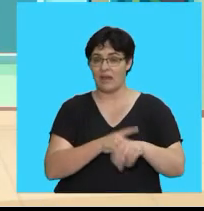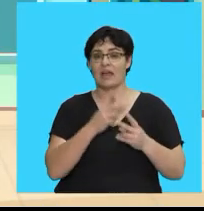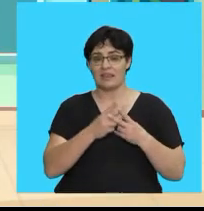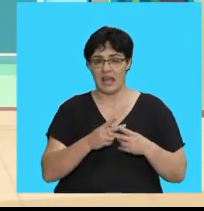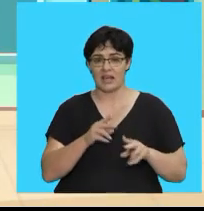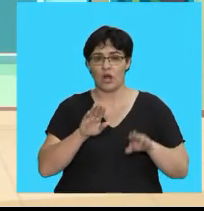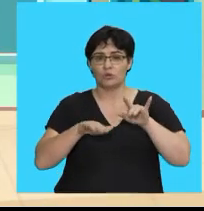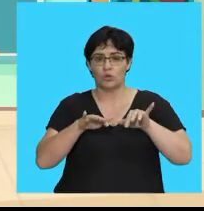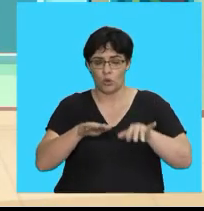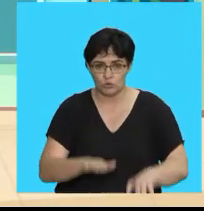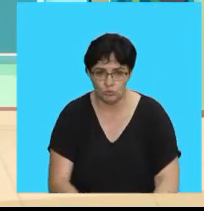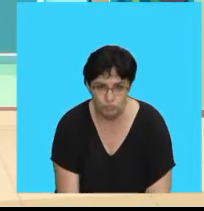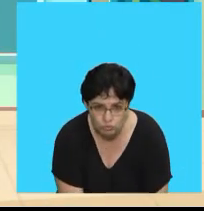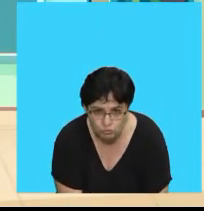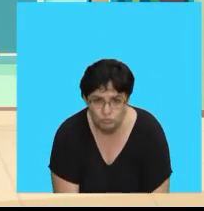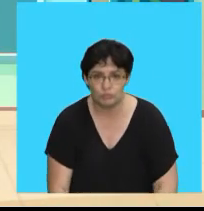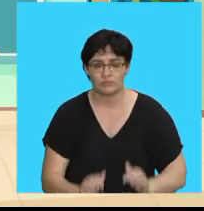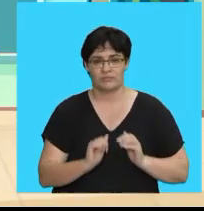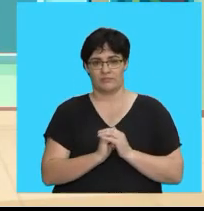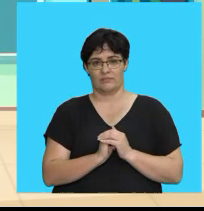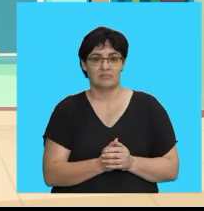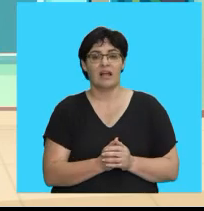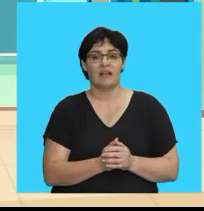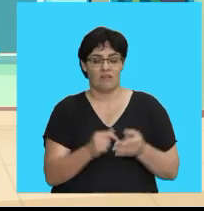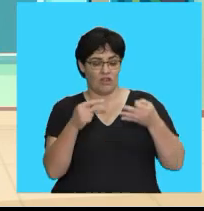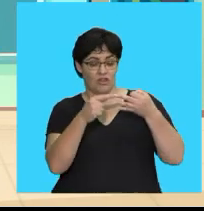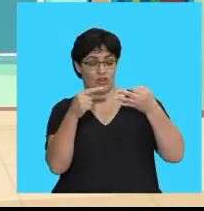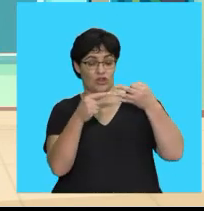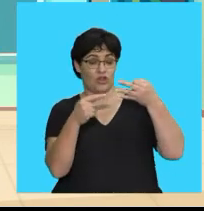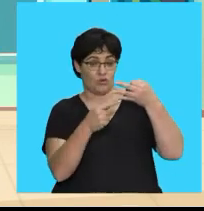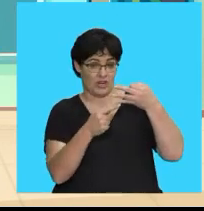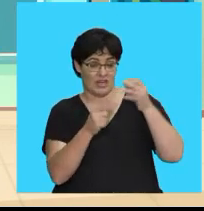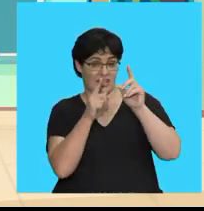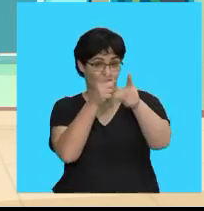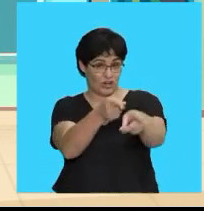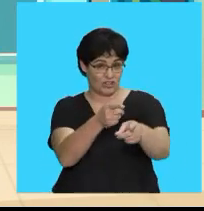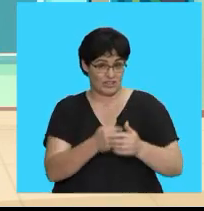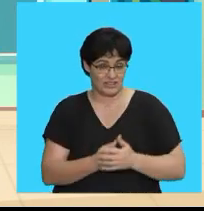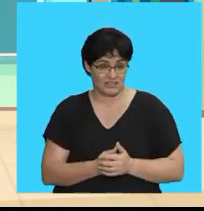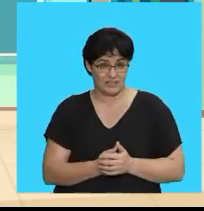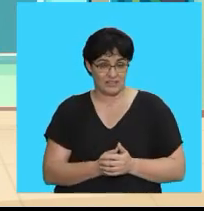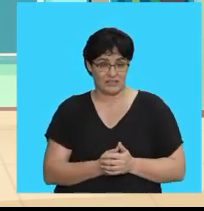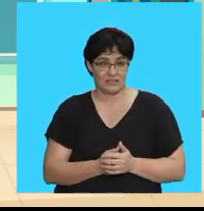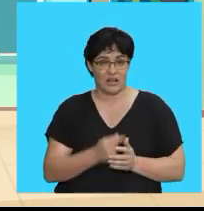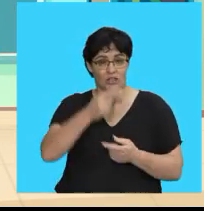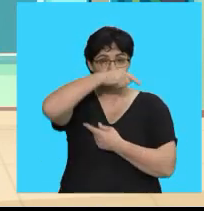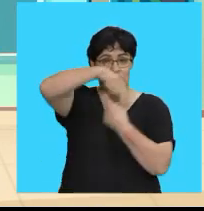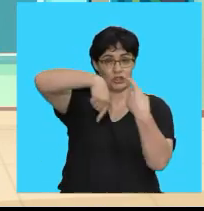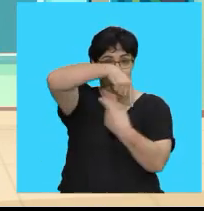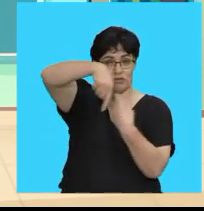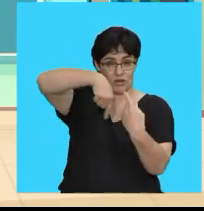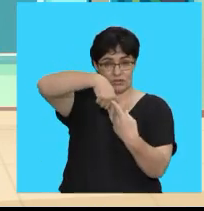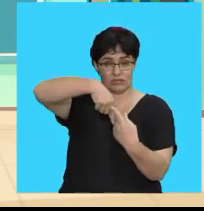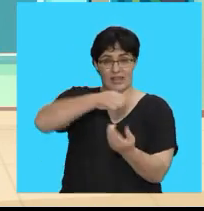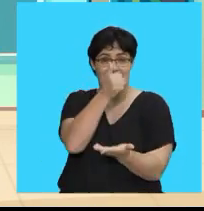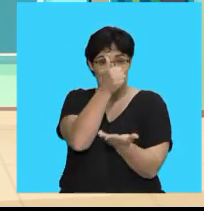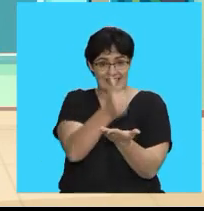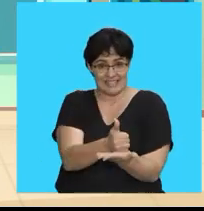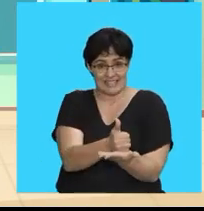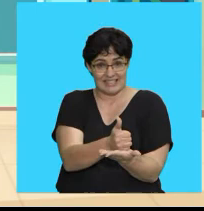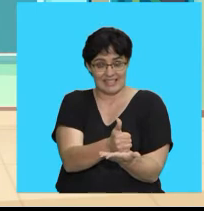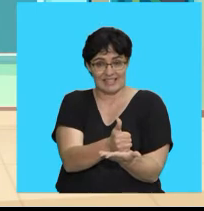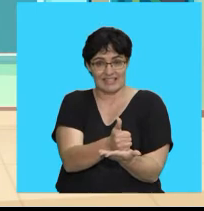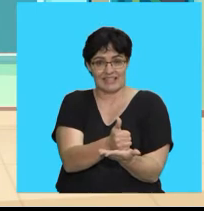How was that? Can we make it a little harder? Listen for three instructions now